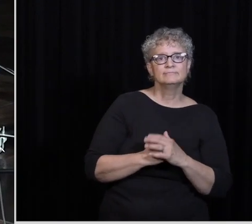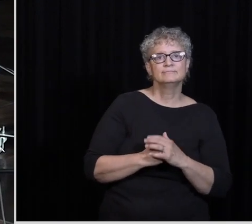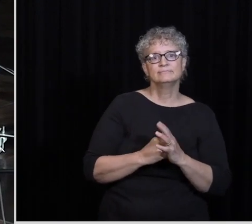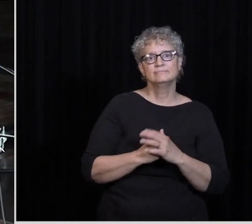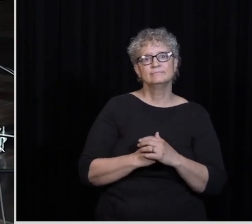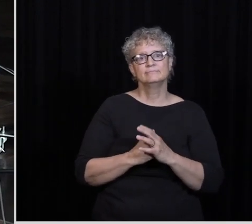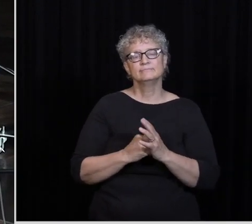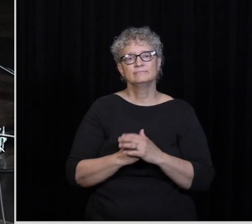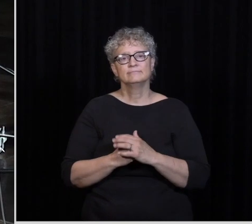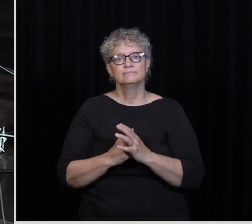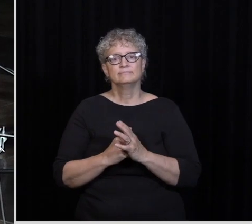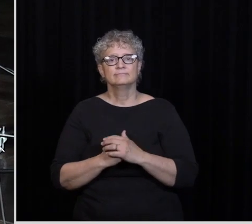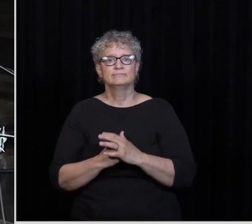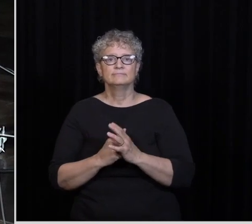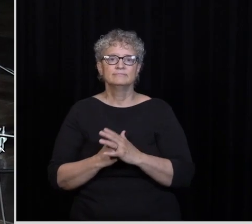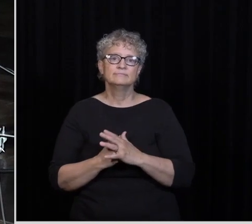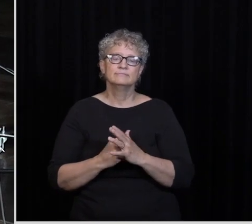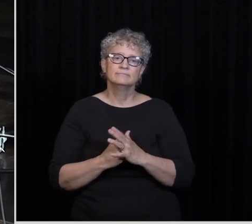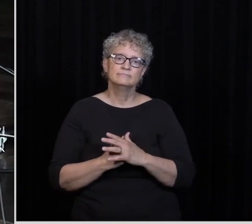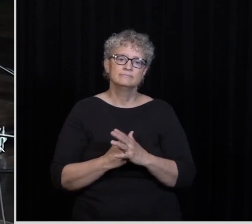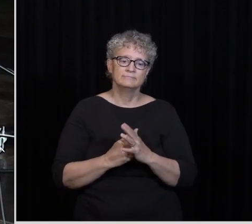Great is your faithfulness O God